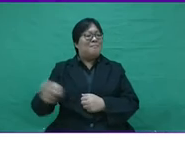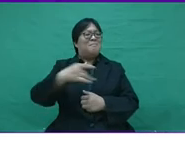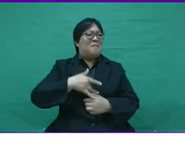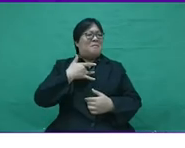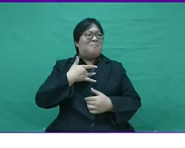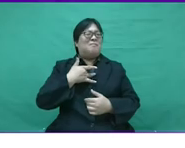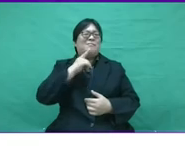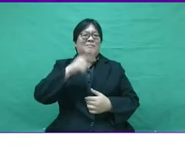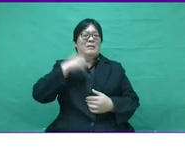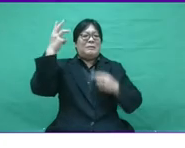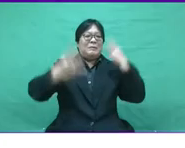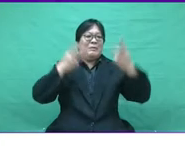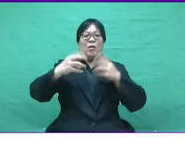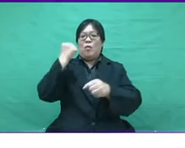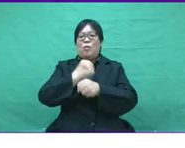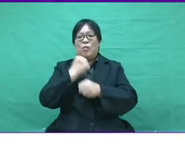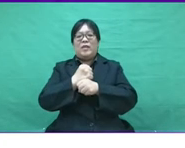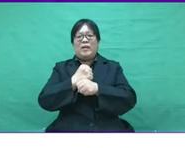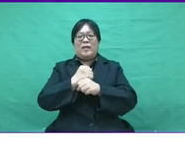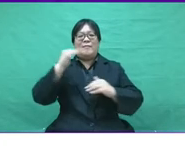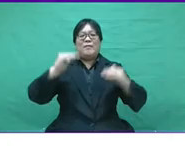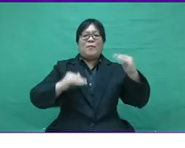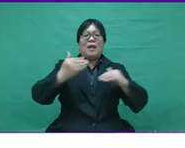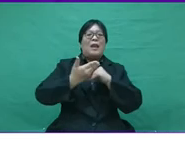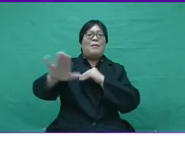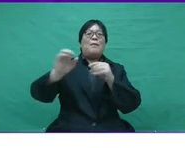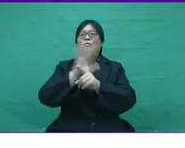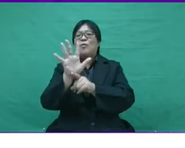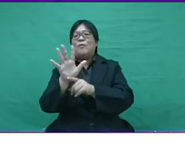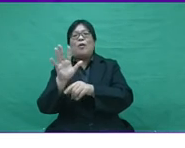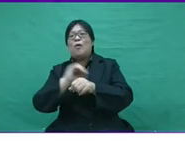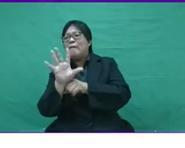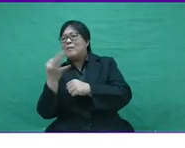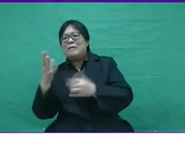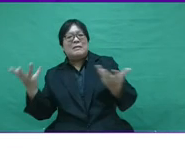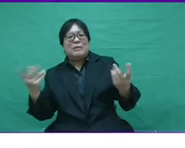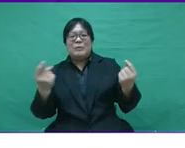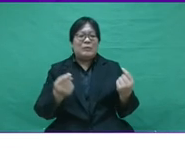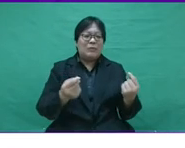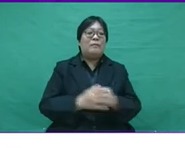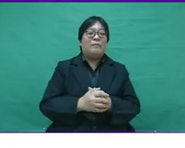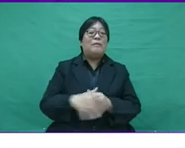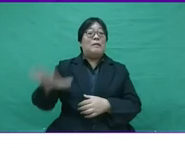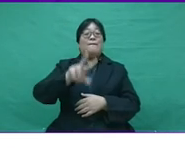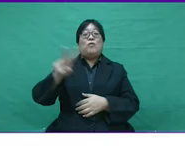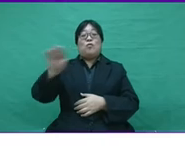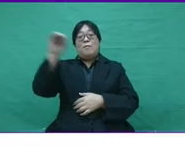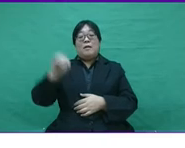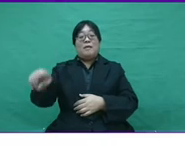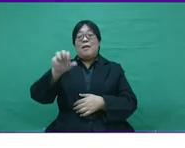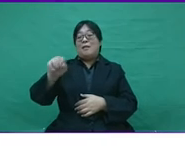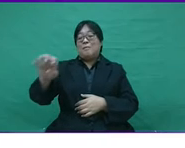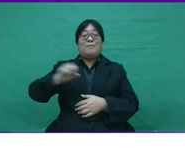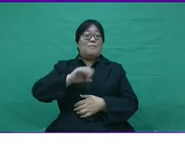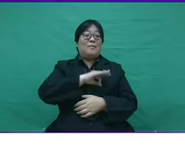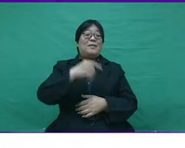55 and above, expressed concern about the working arrangement post-COVID. Over